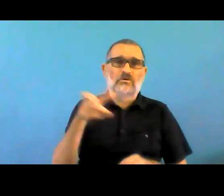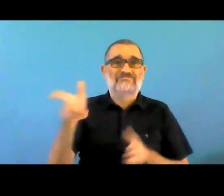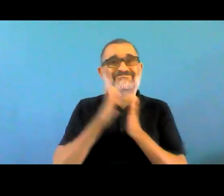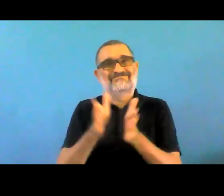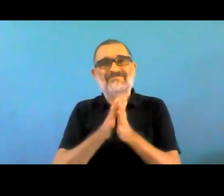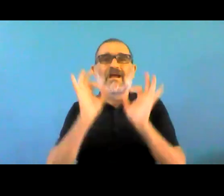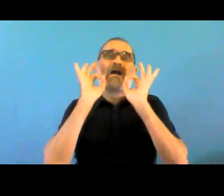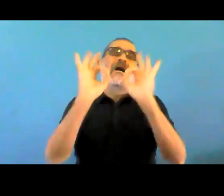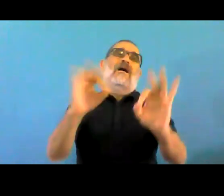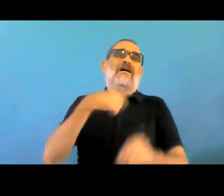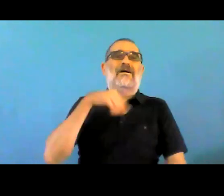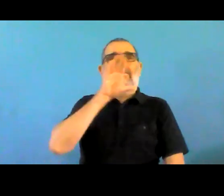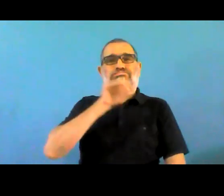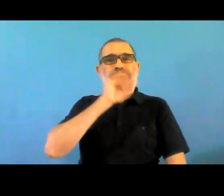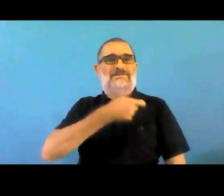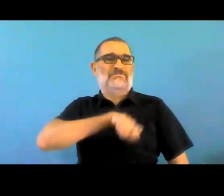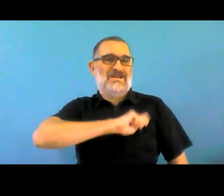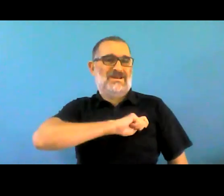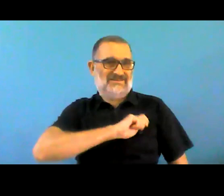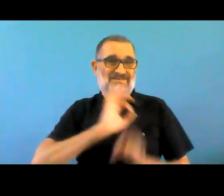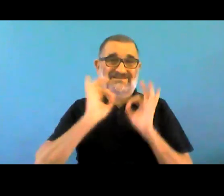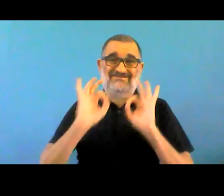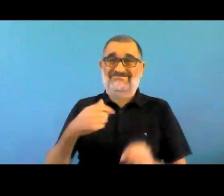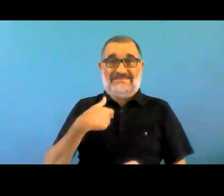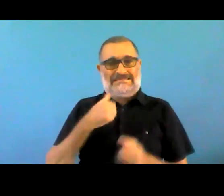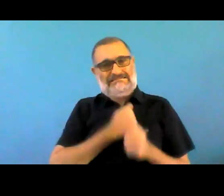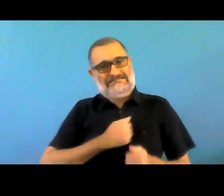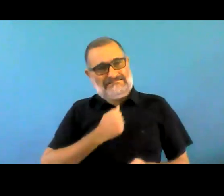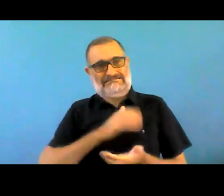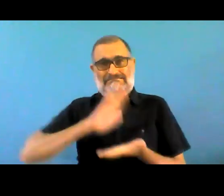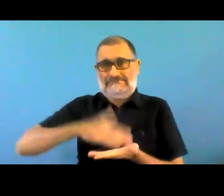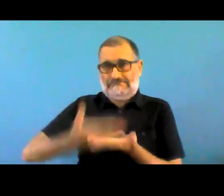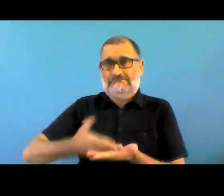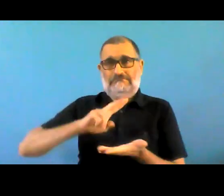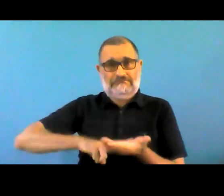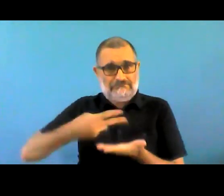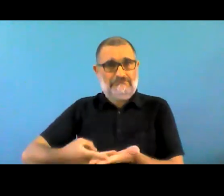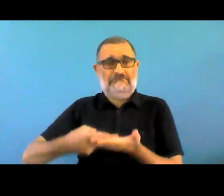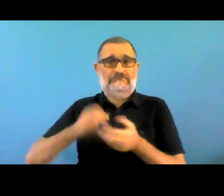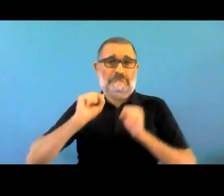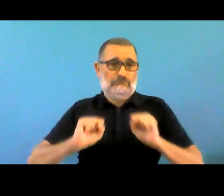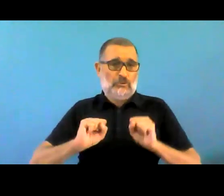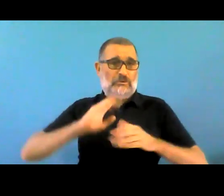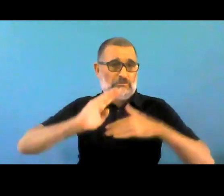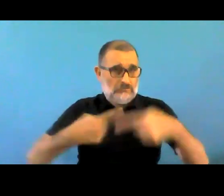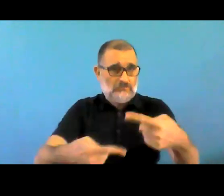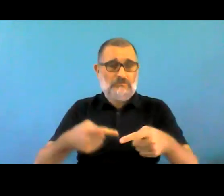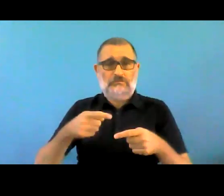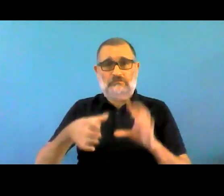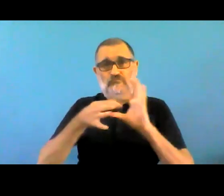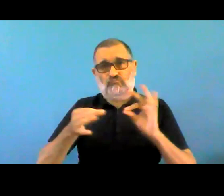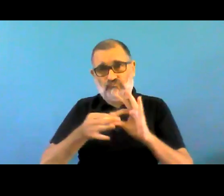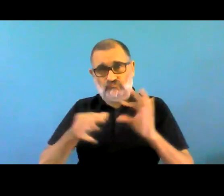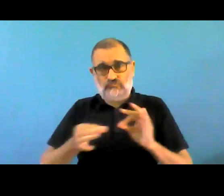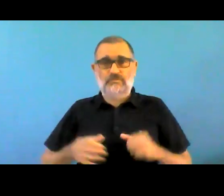i was thanking uh everyone for the opportunity uh and